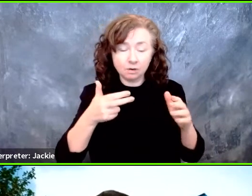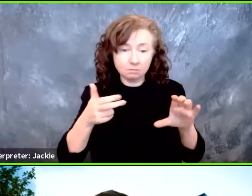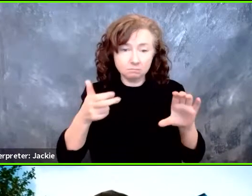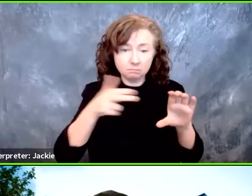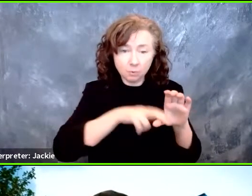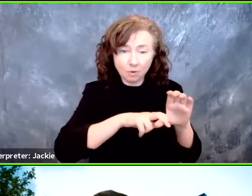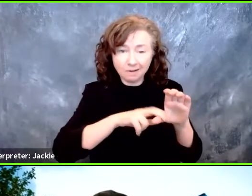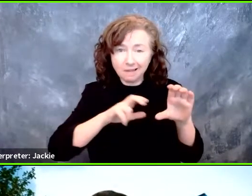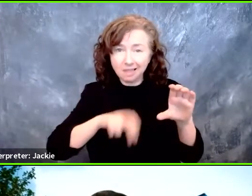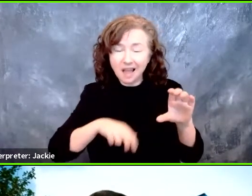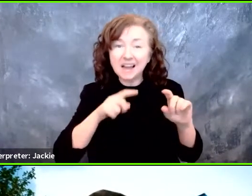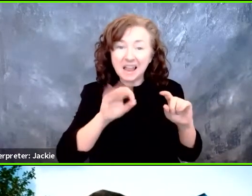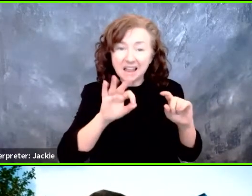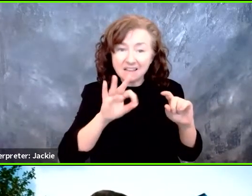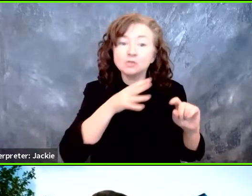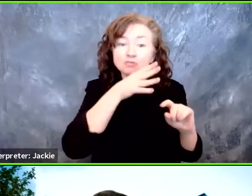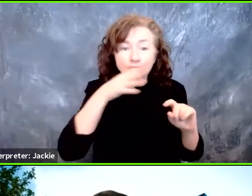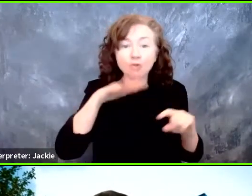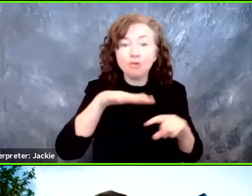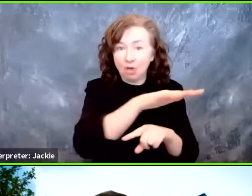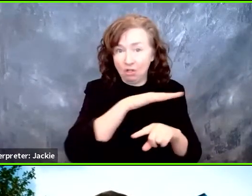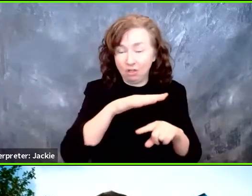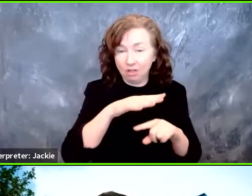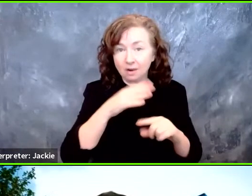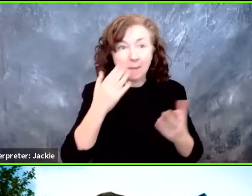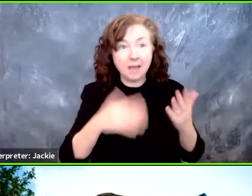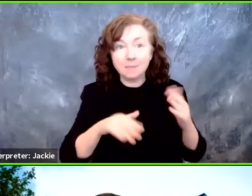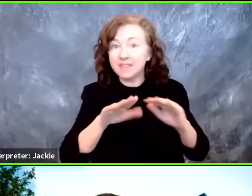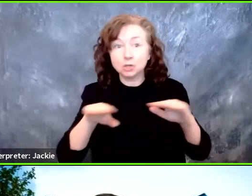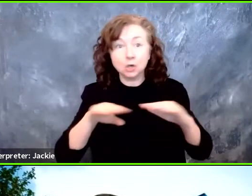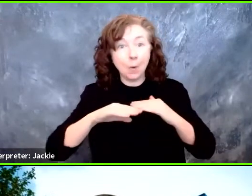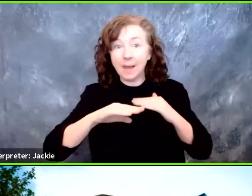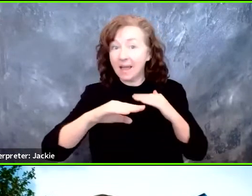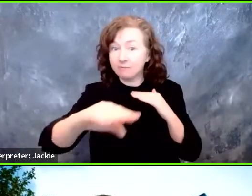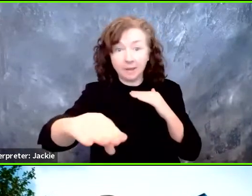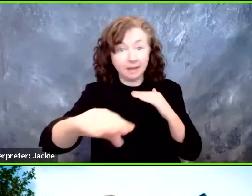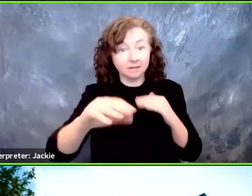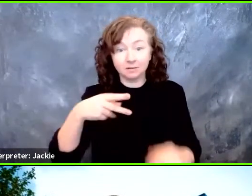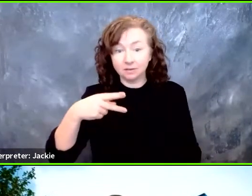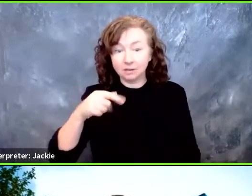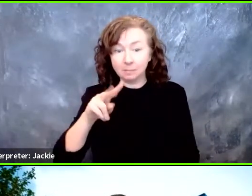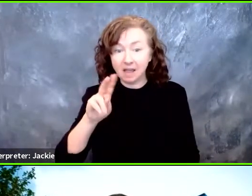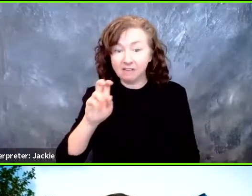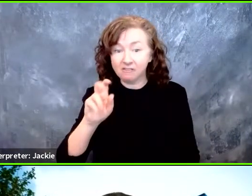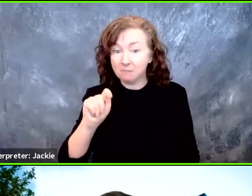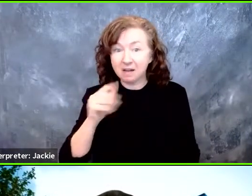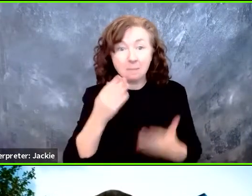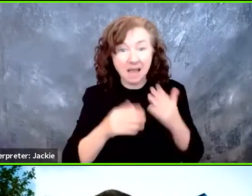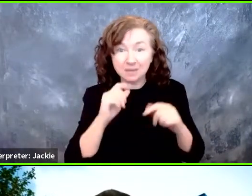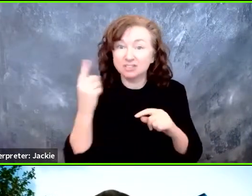in a rural area where there is no pavement, for example, in someone's yard?